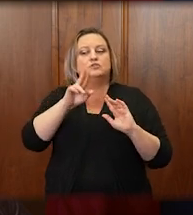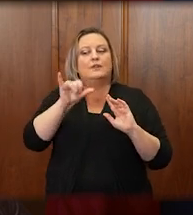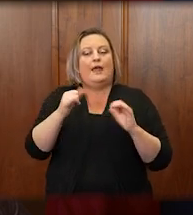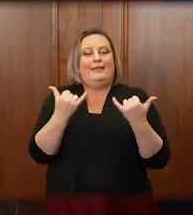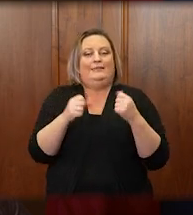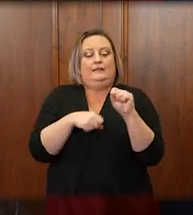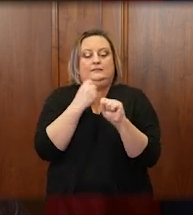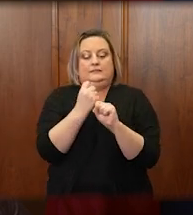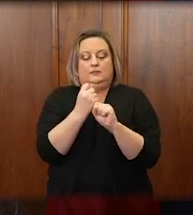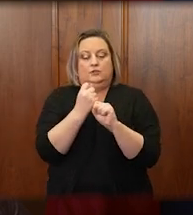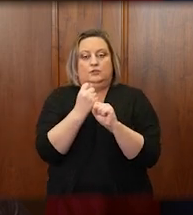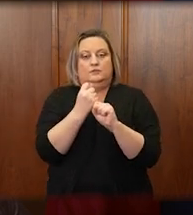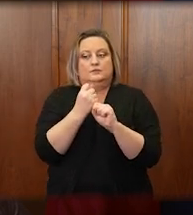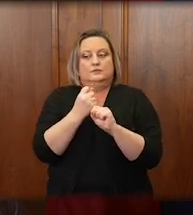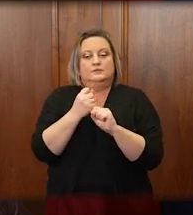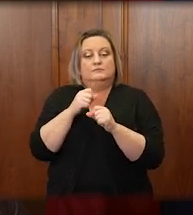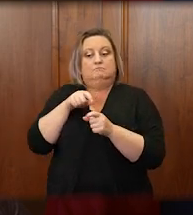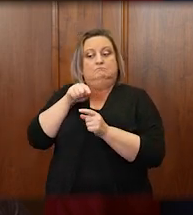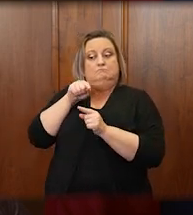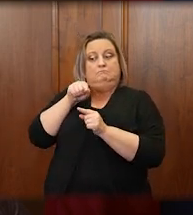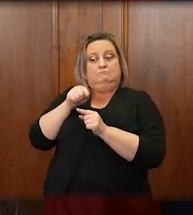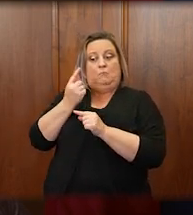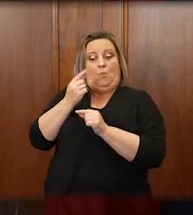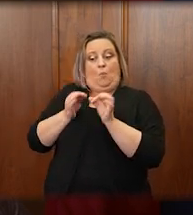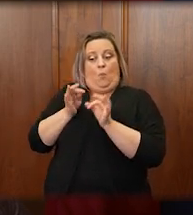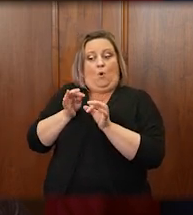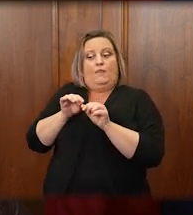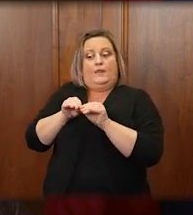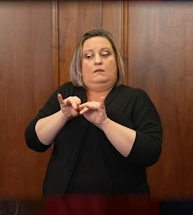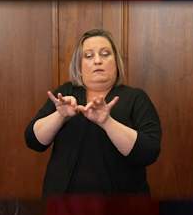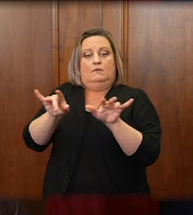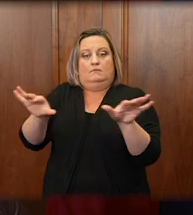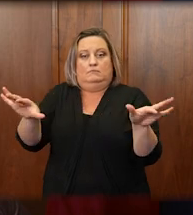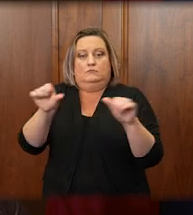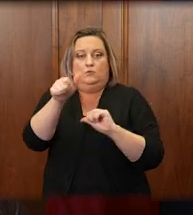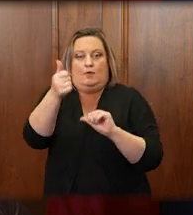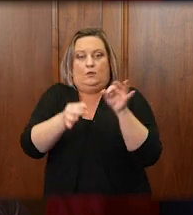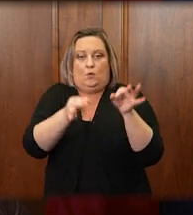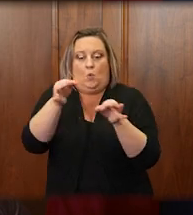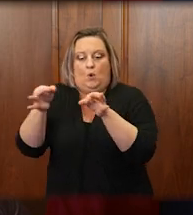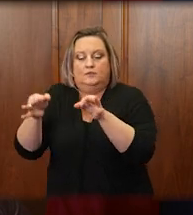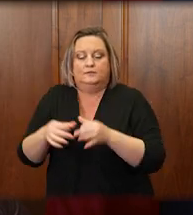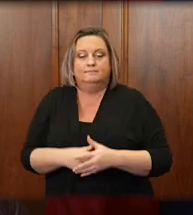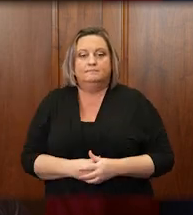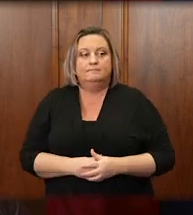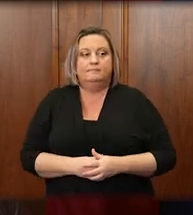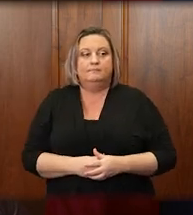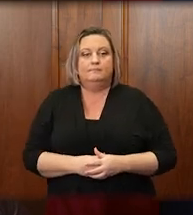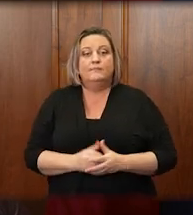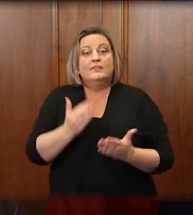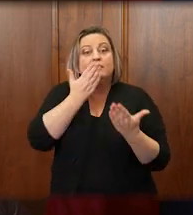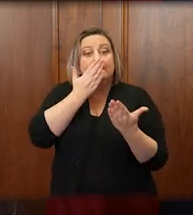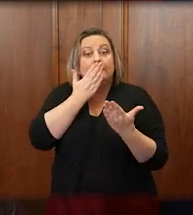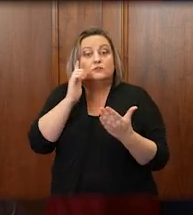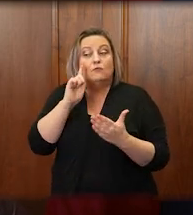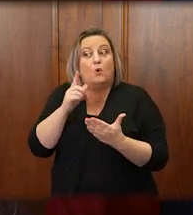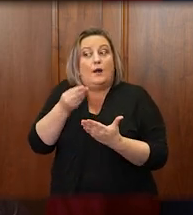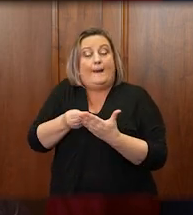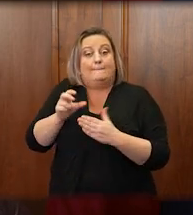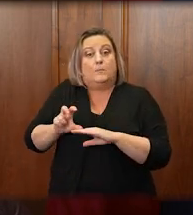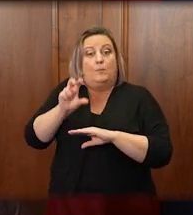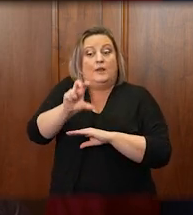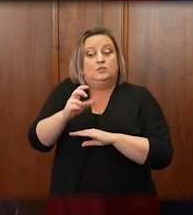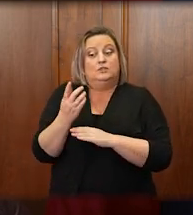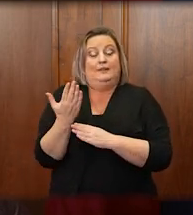move into all the other district courts after that. Thanks to an appropriation in the last session, we have the funds